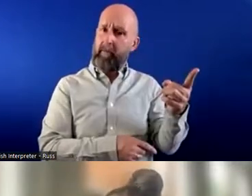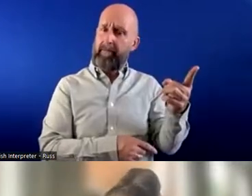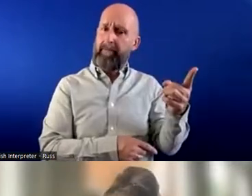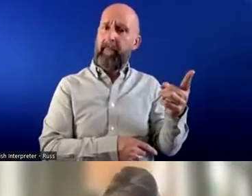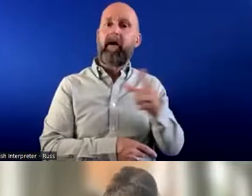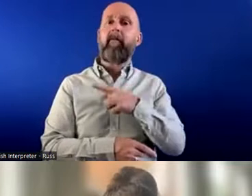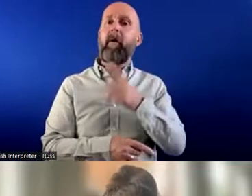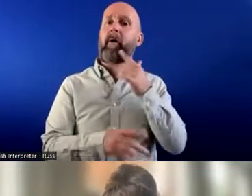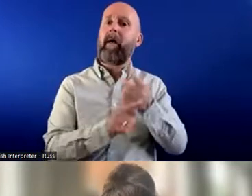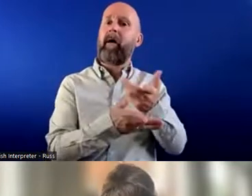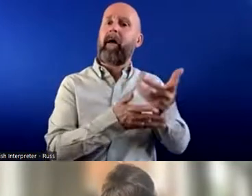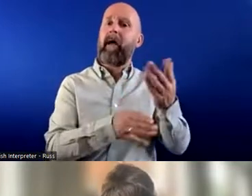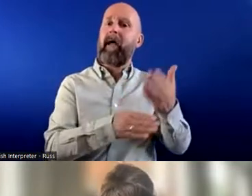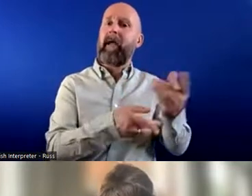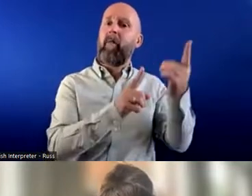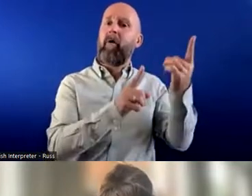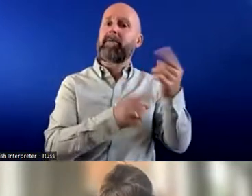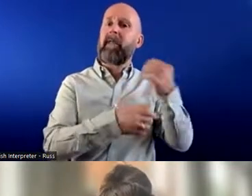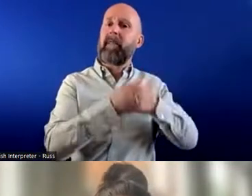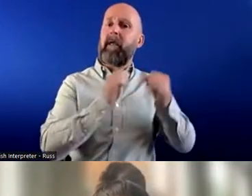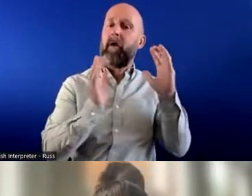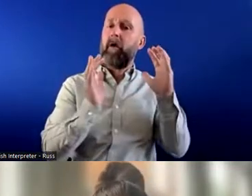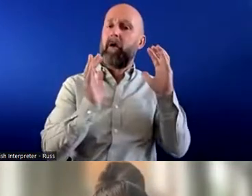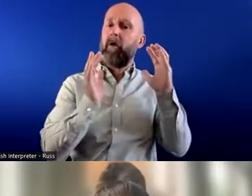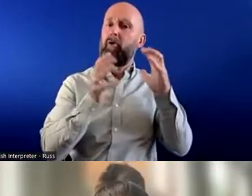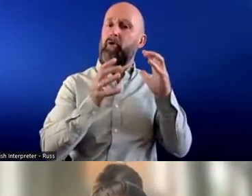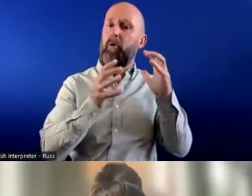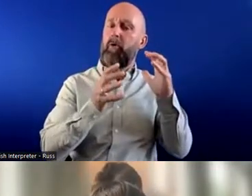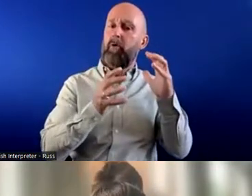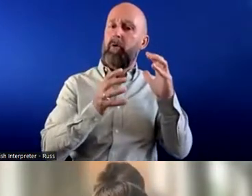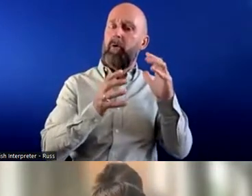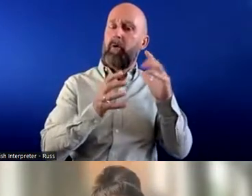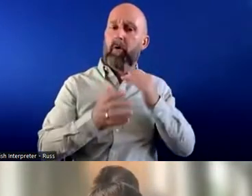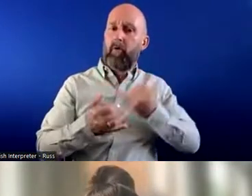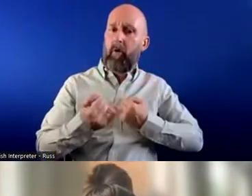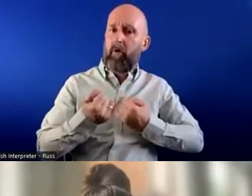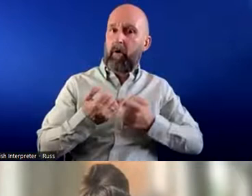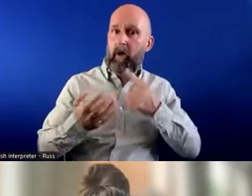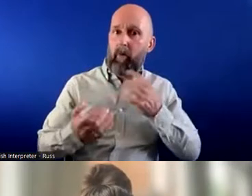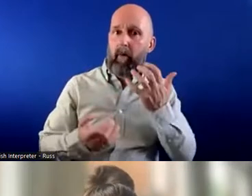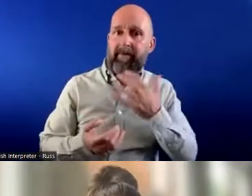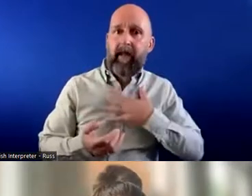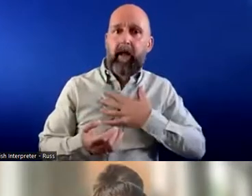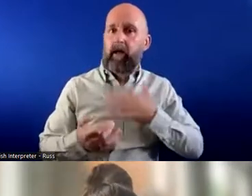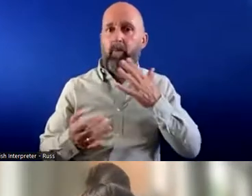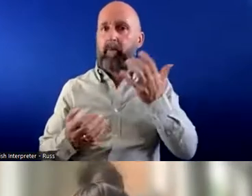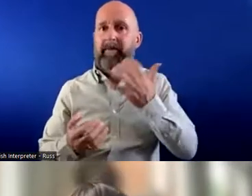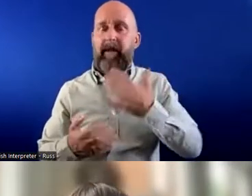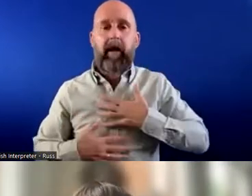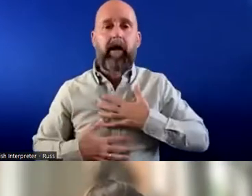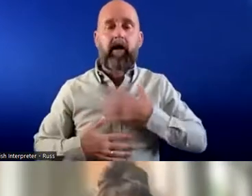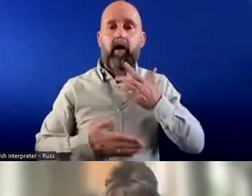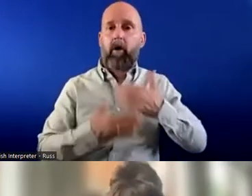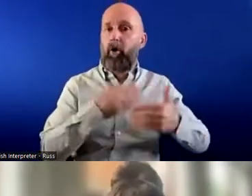I'm speaking to employers is they're particularly concerned about doing it wrong, making a mistake, and getting into